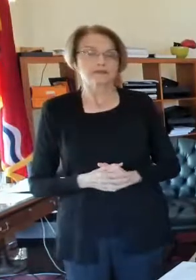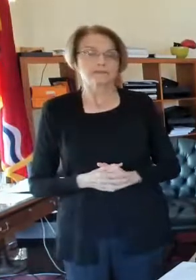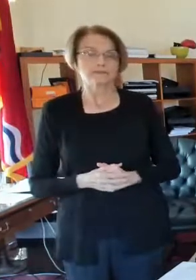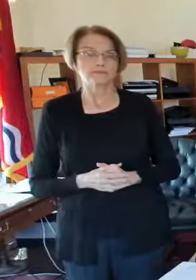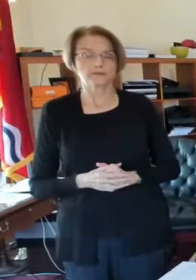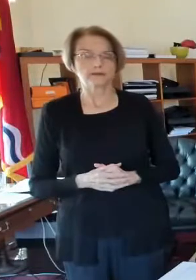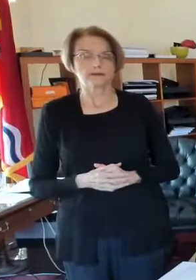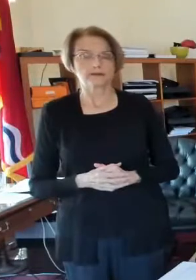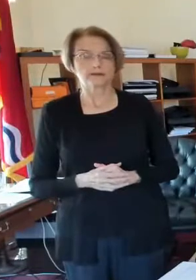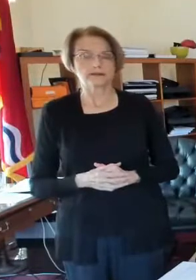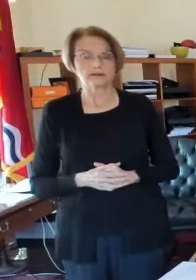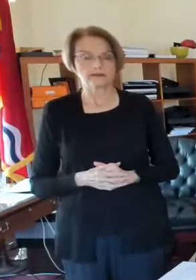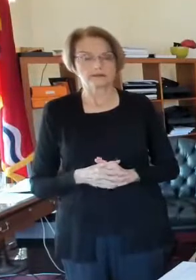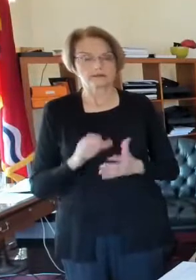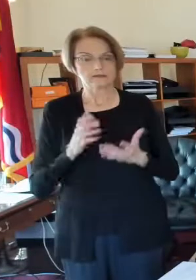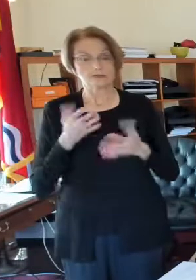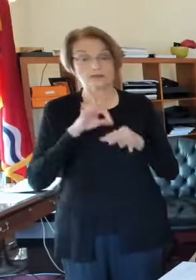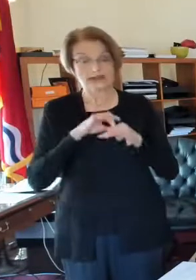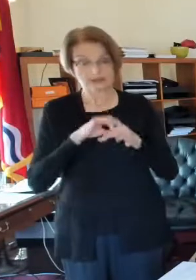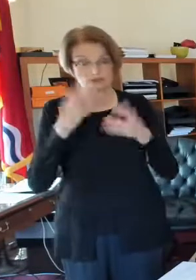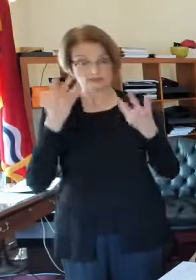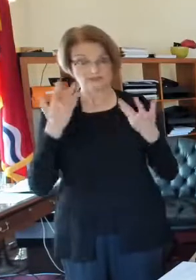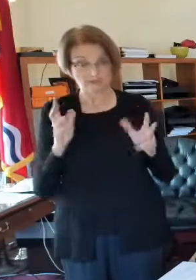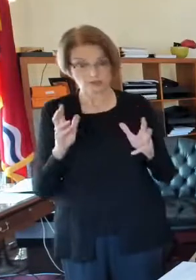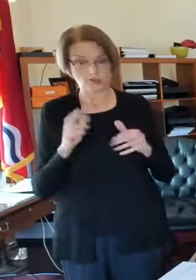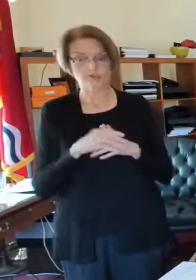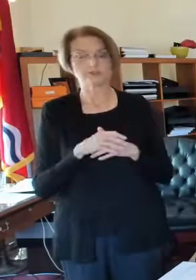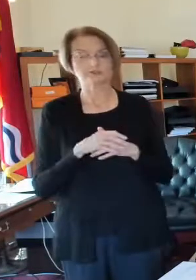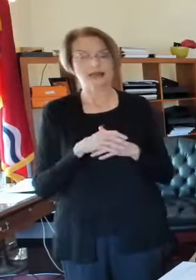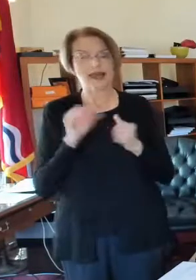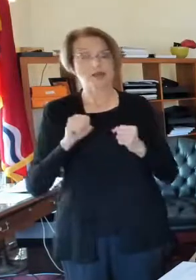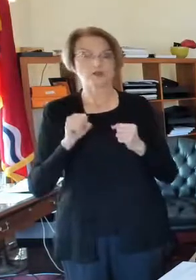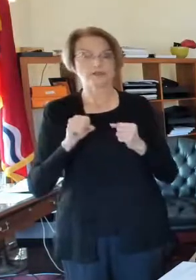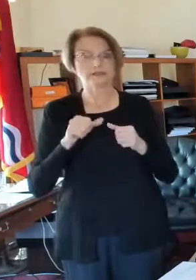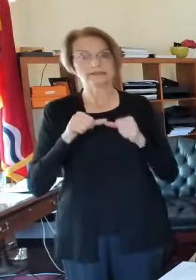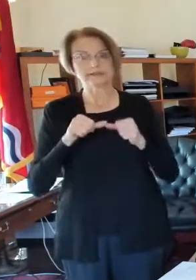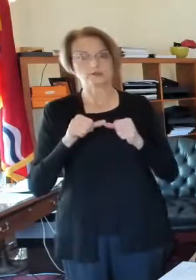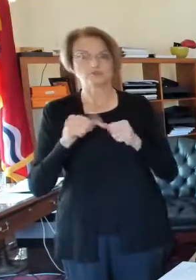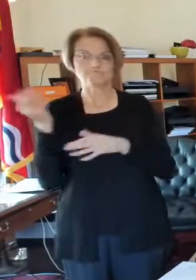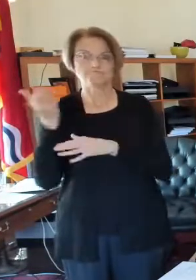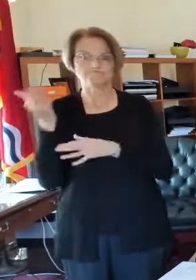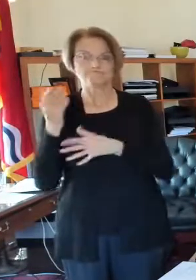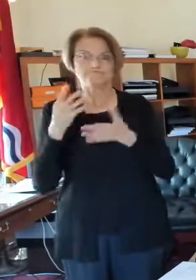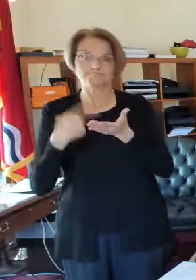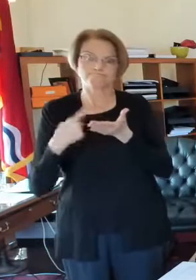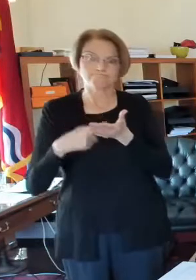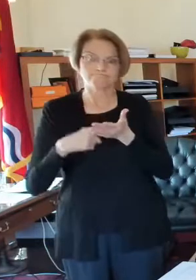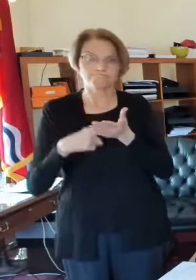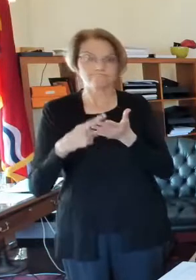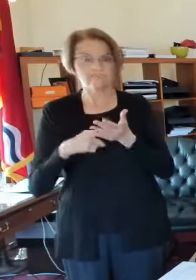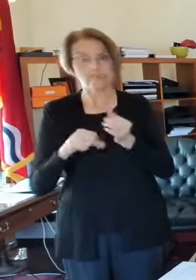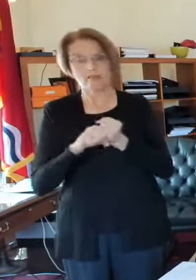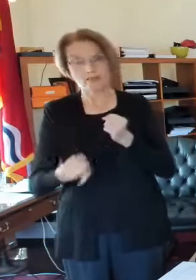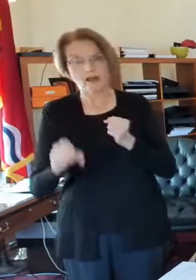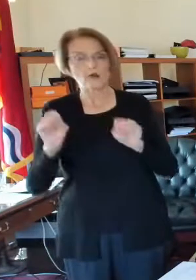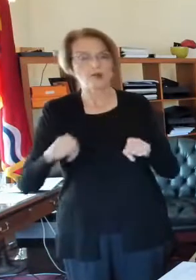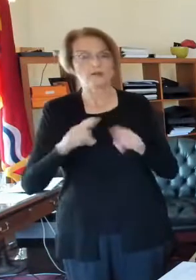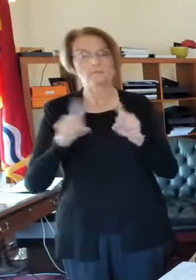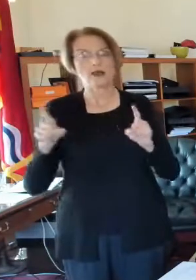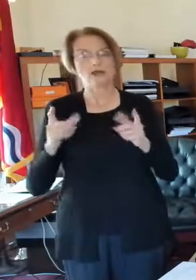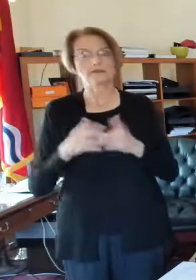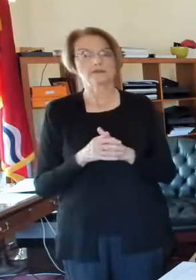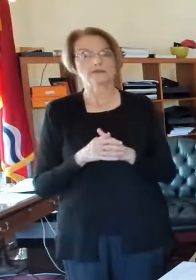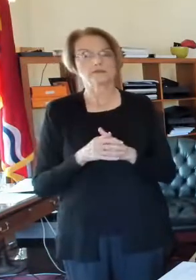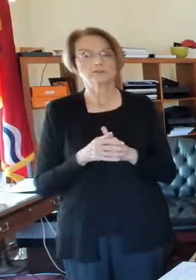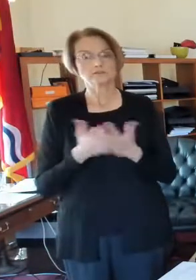So that's it on the elections for today. We can talk about that longer. But, you know, I think, just as an update,